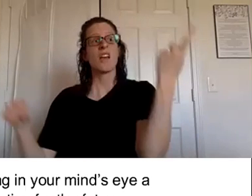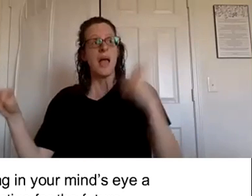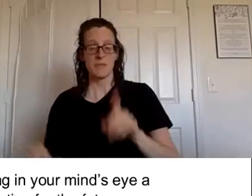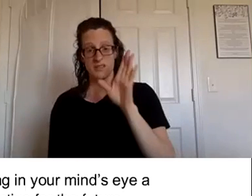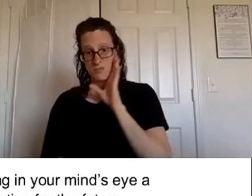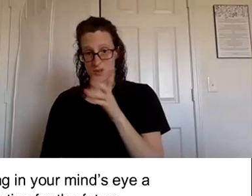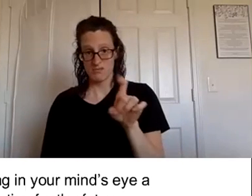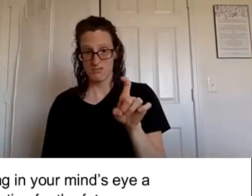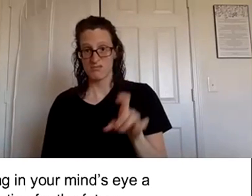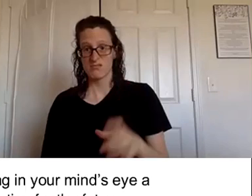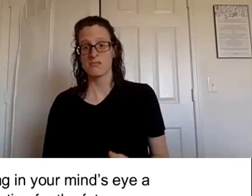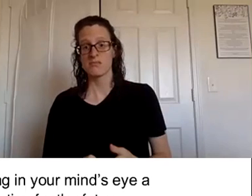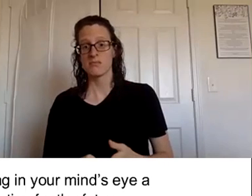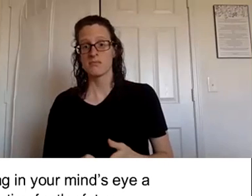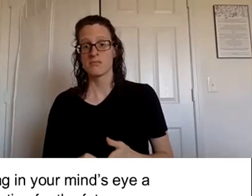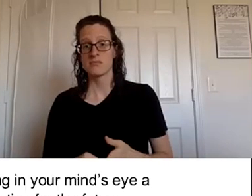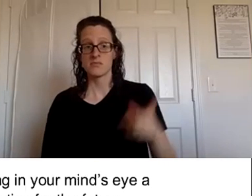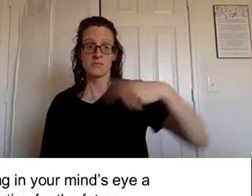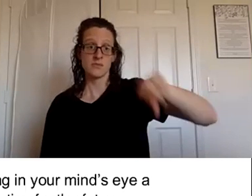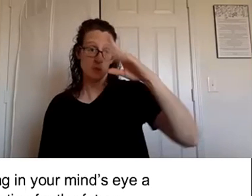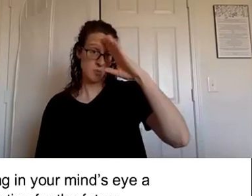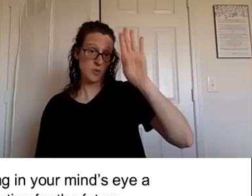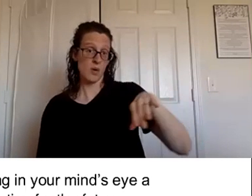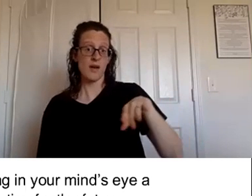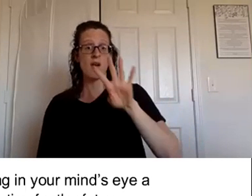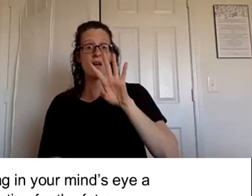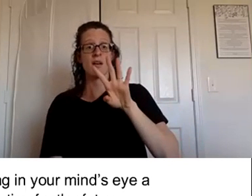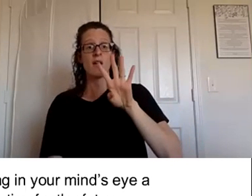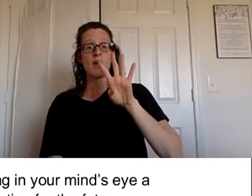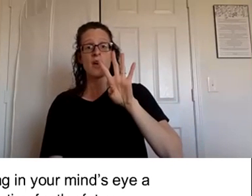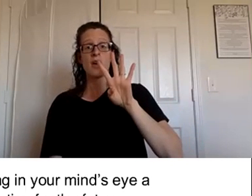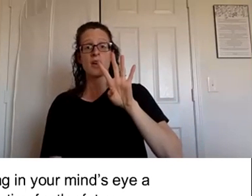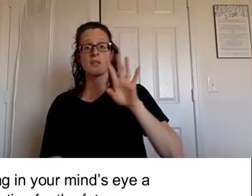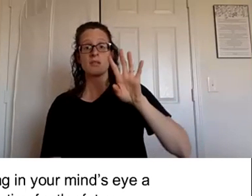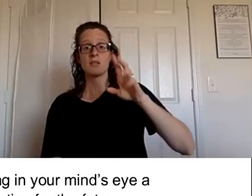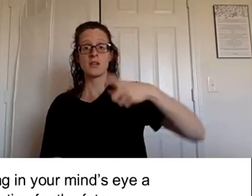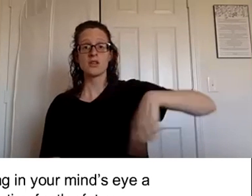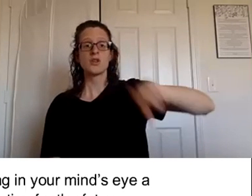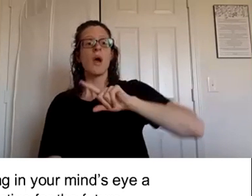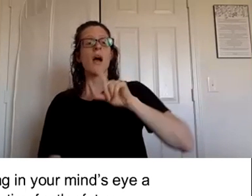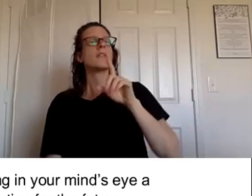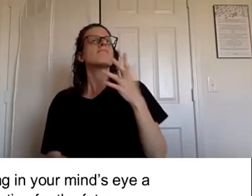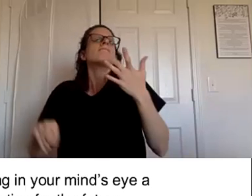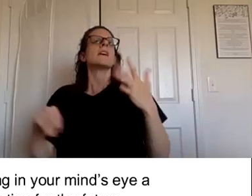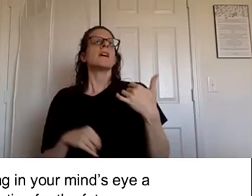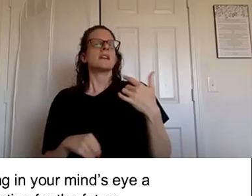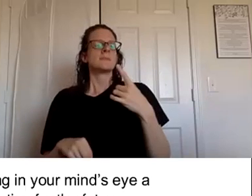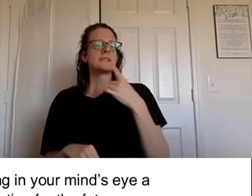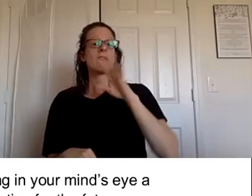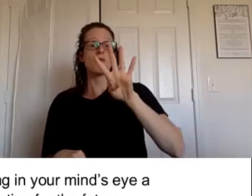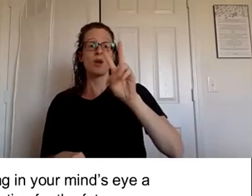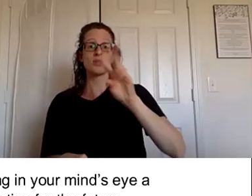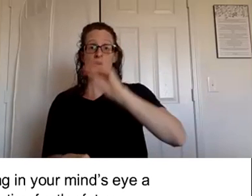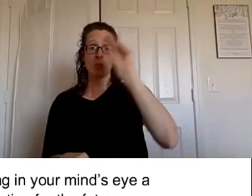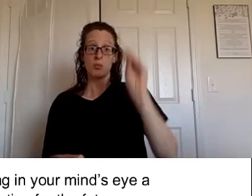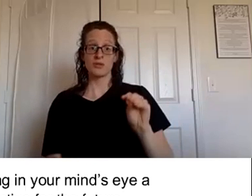did you know that 42 percent you are 42 percent more likely to achieve your goals if